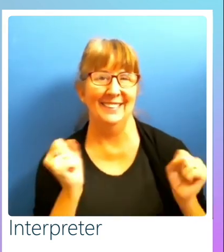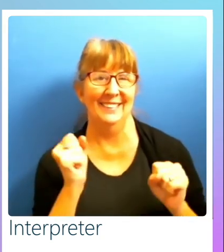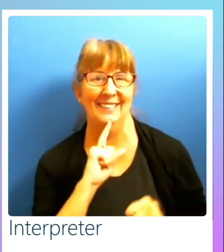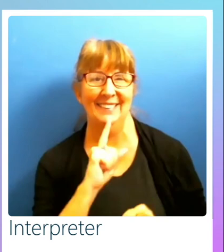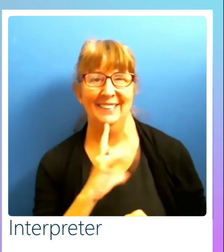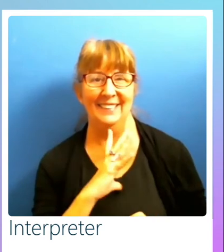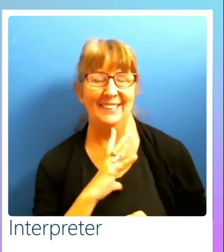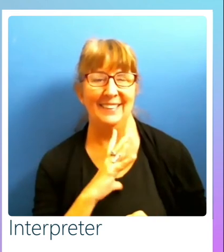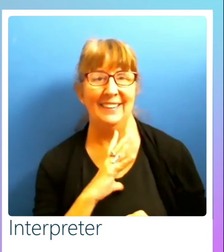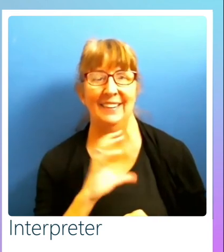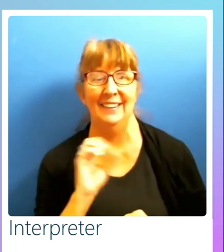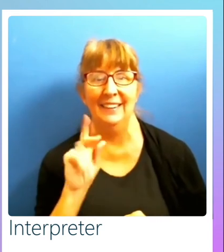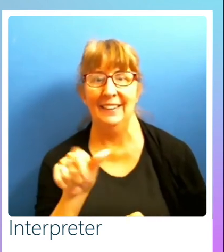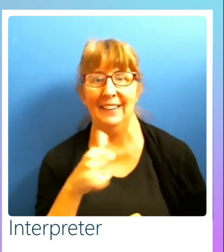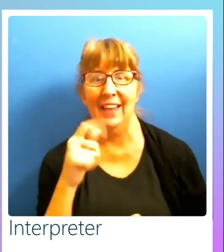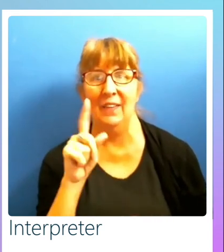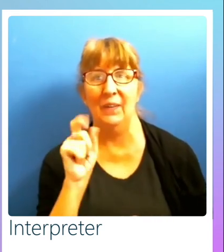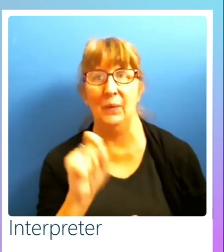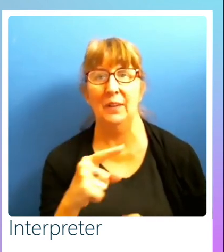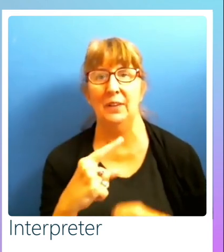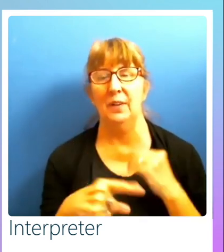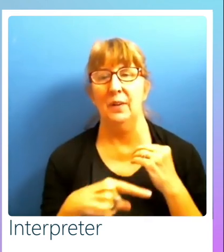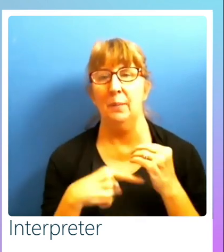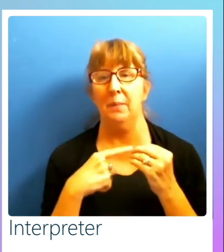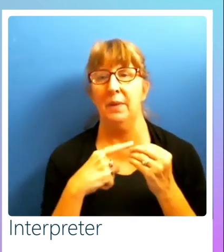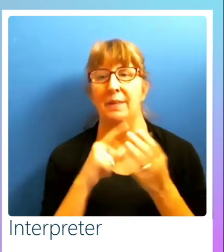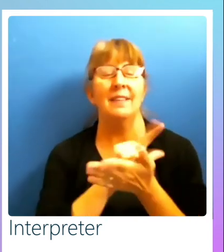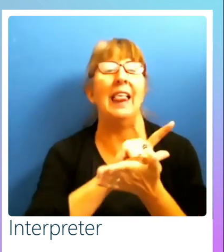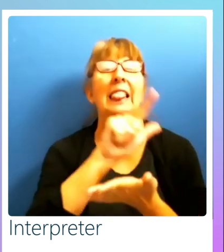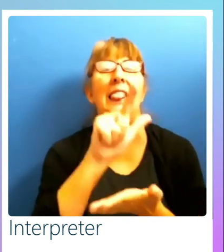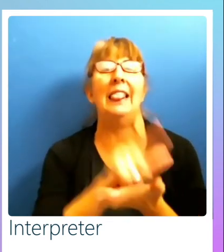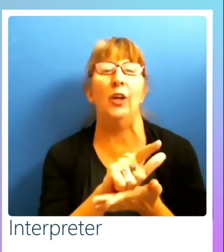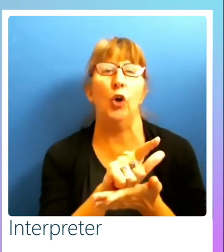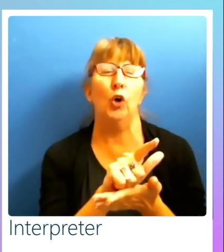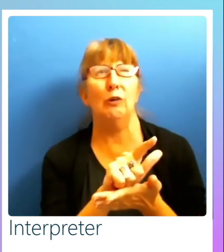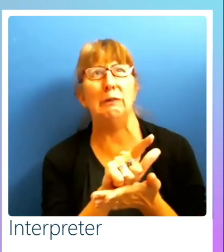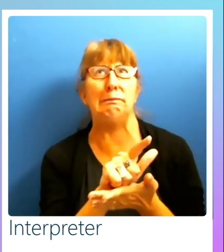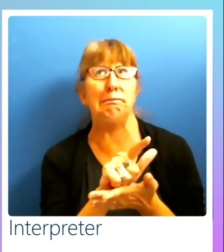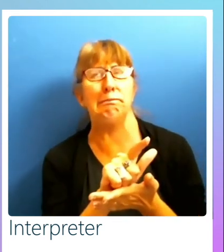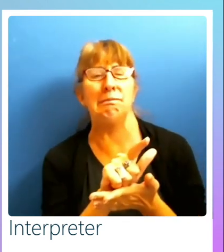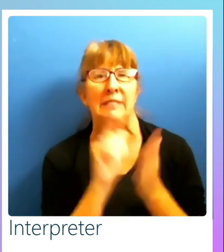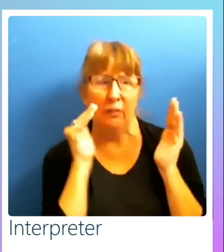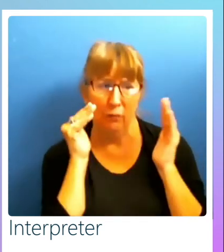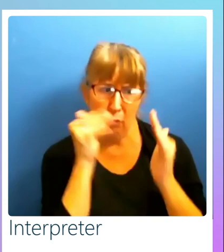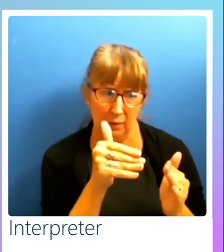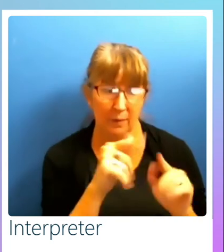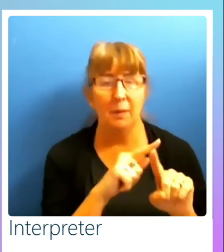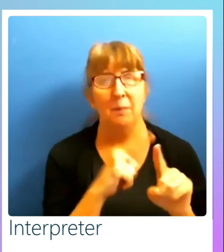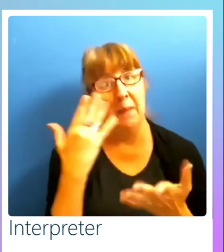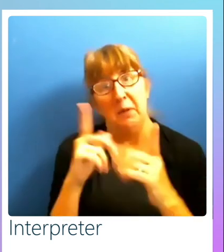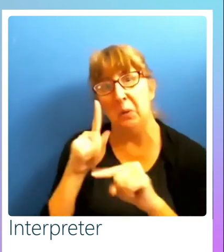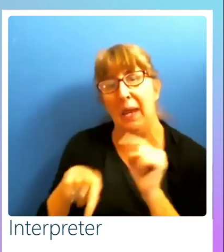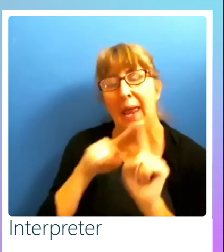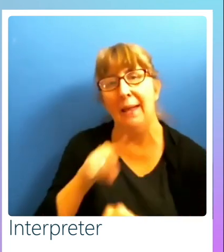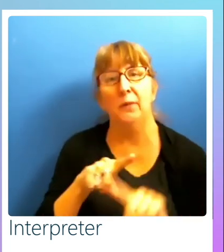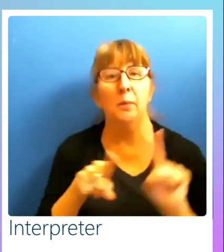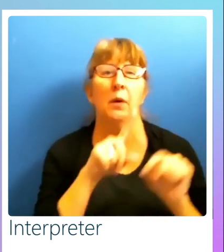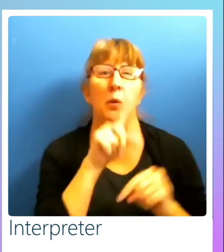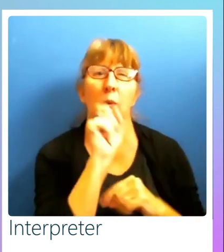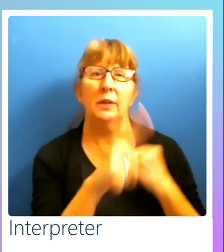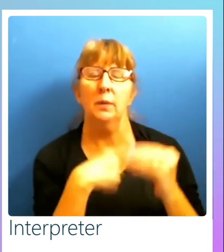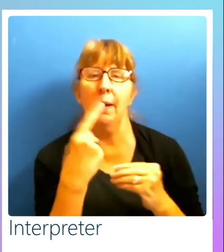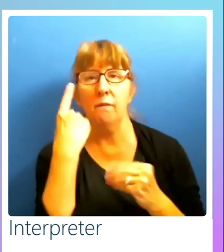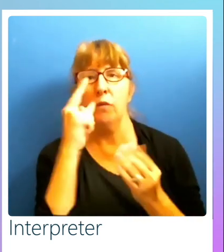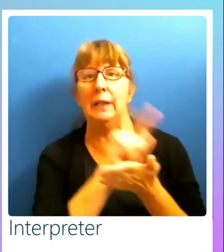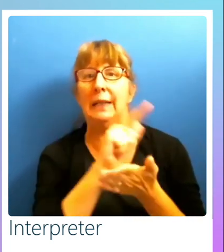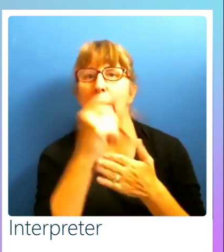We have a question, but it's a little bit on the legal side. So we might not be able to answer this. But the question is related to, for